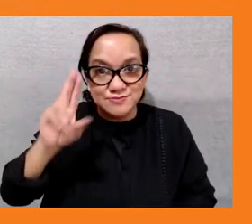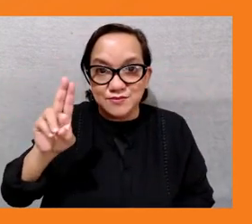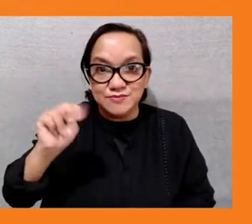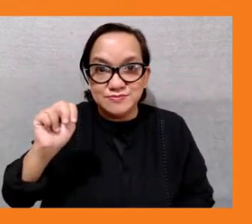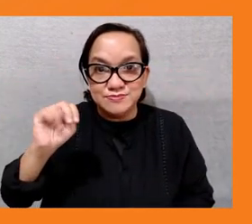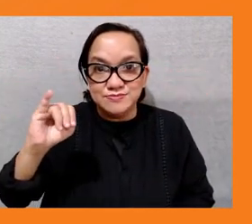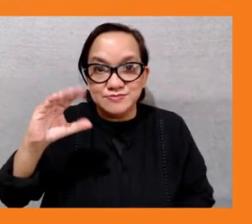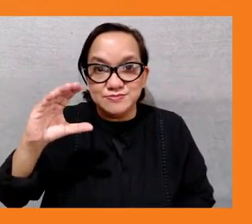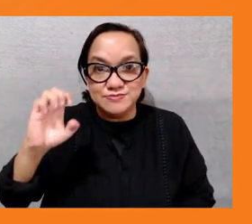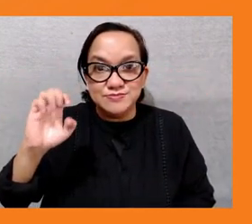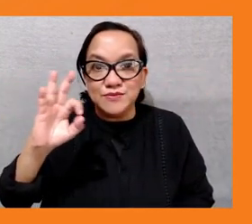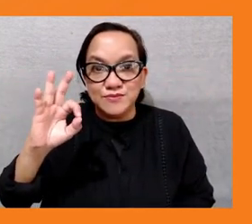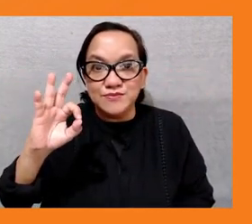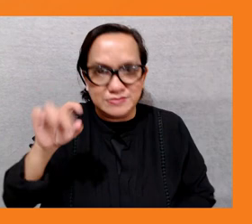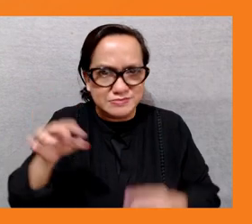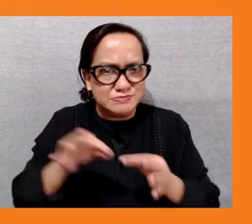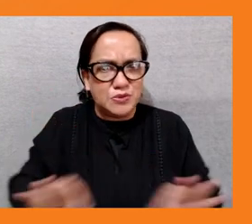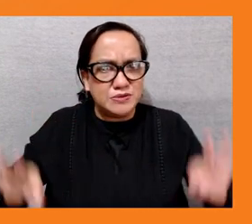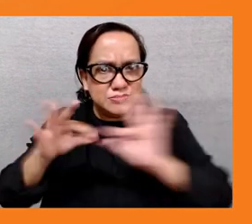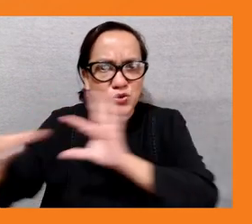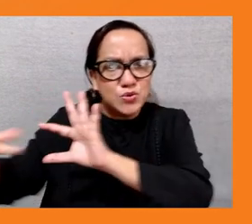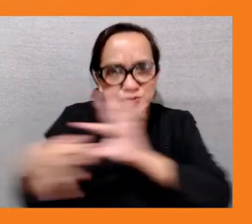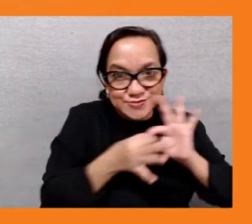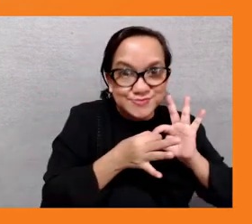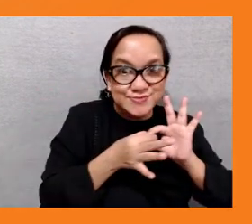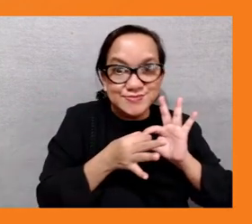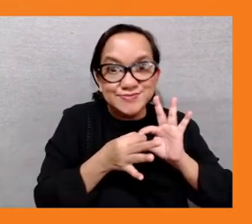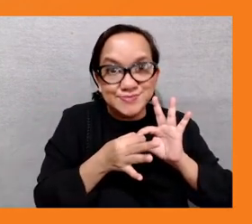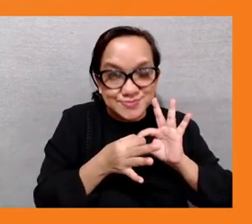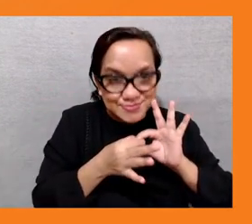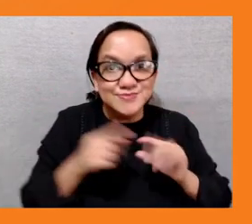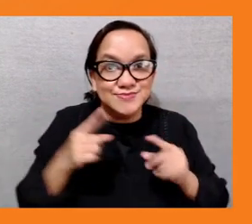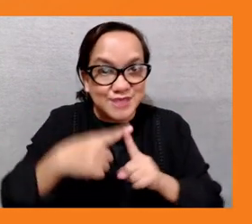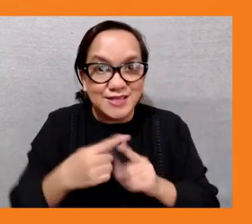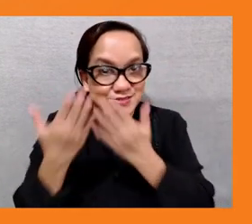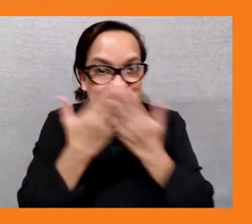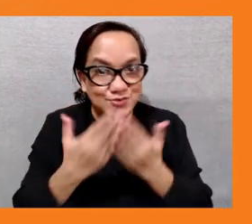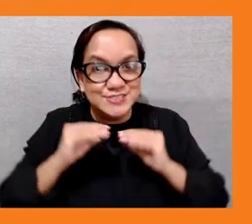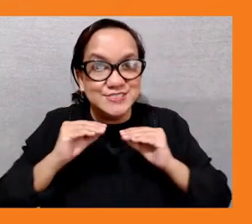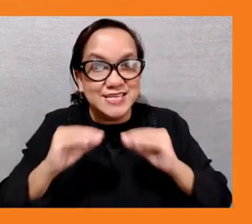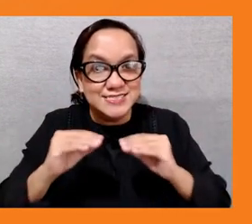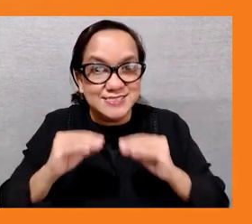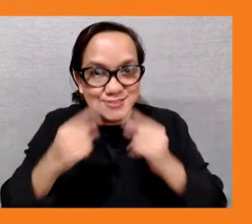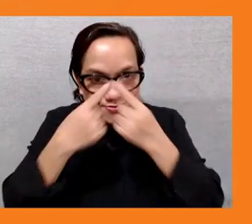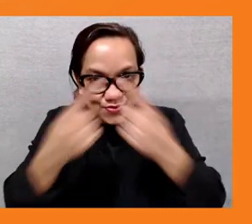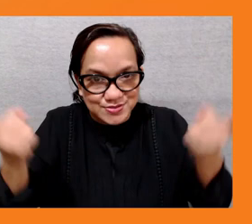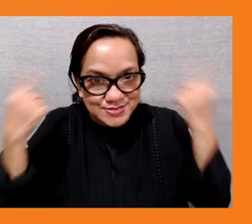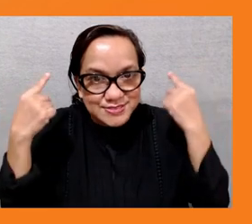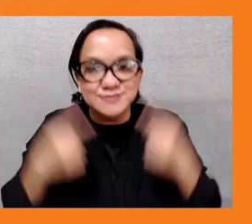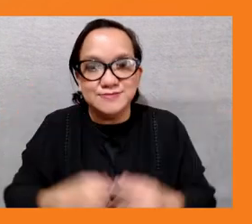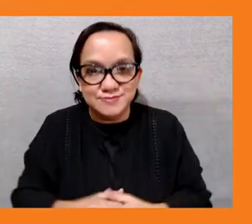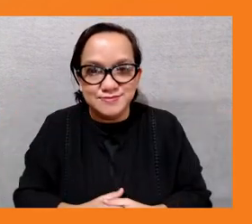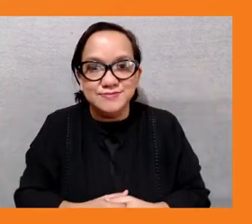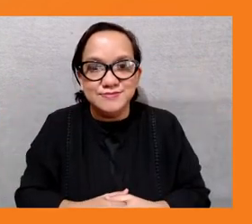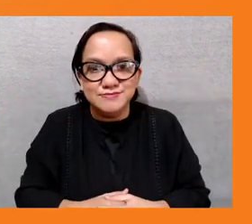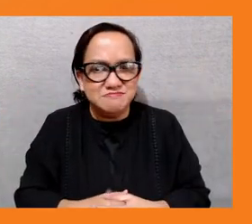and um timor-lessed is also a young country with a population of 1.3 million people with nearly